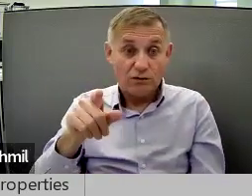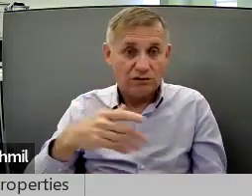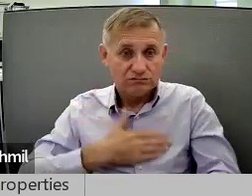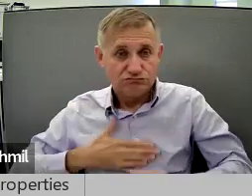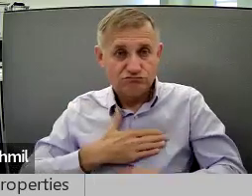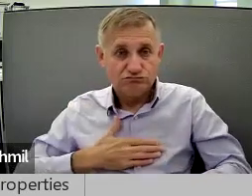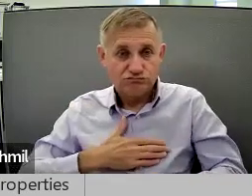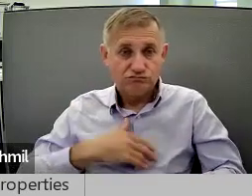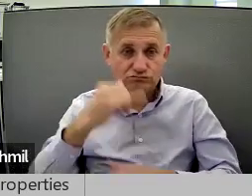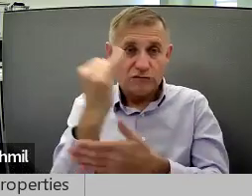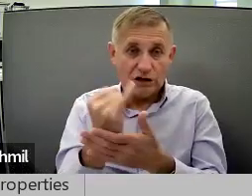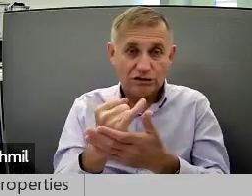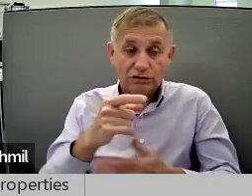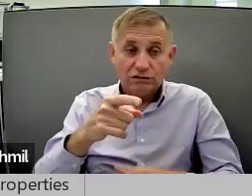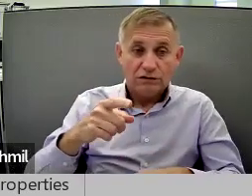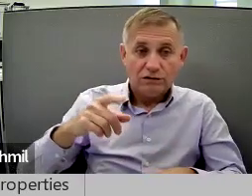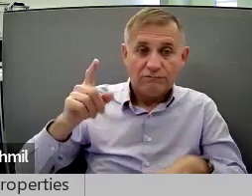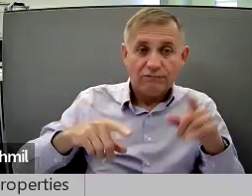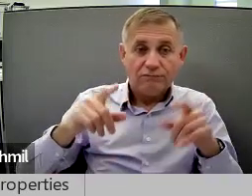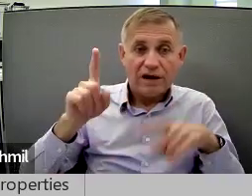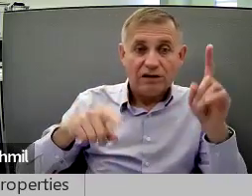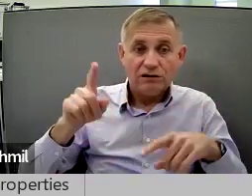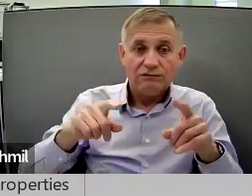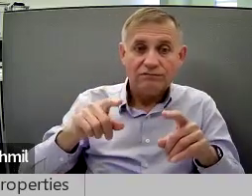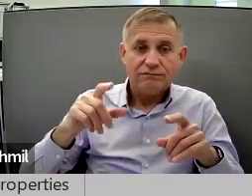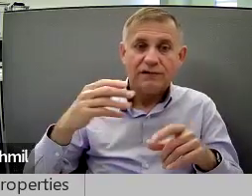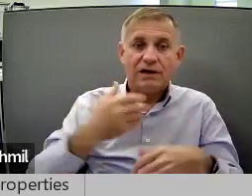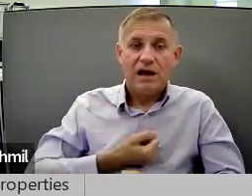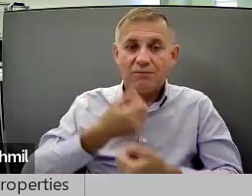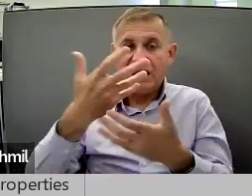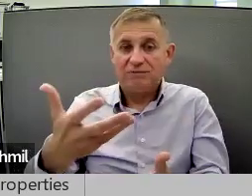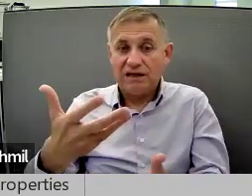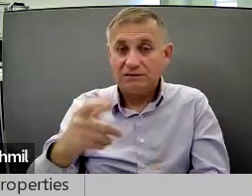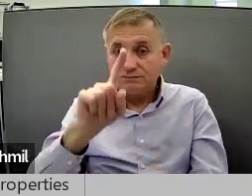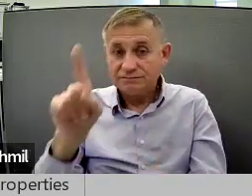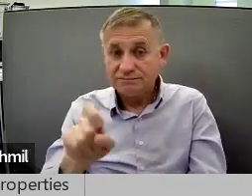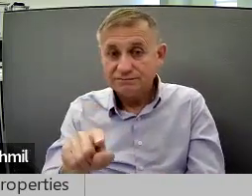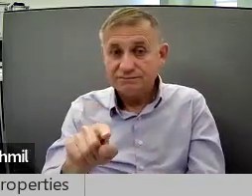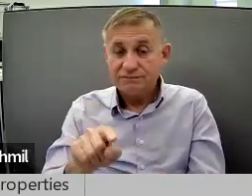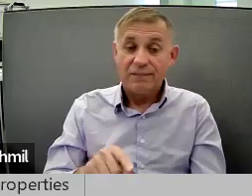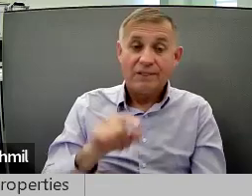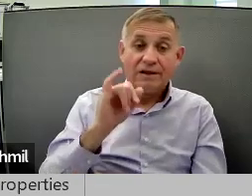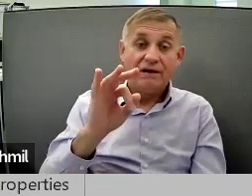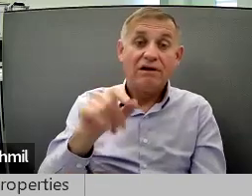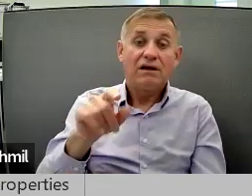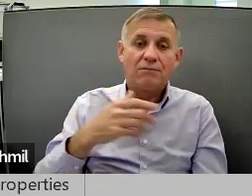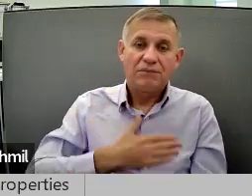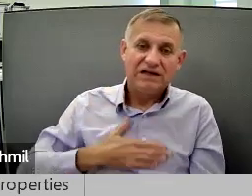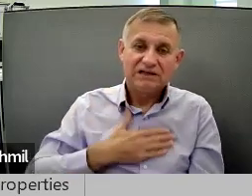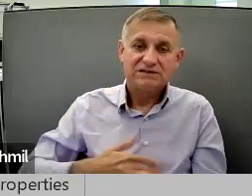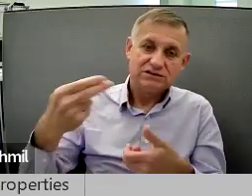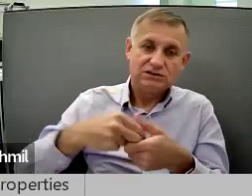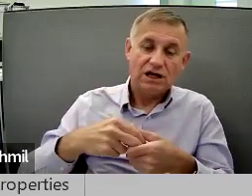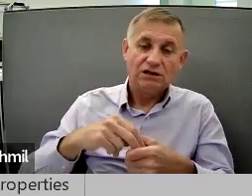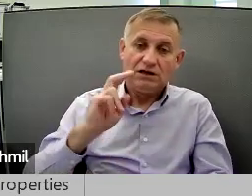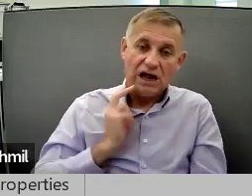Do you enjoy art and various forms of expression? If so,